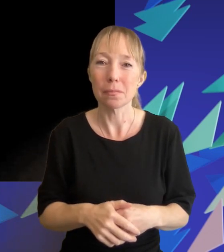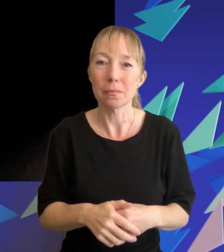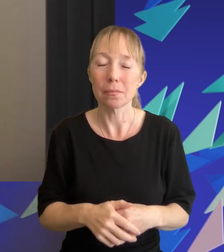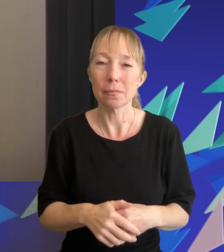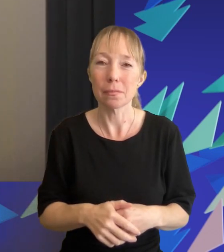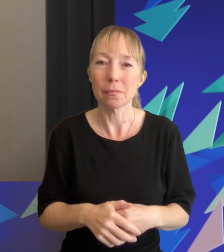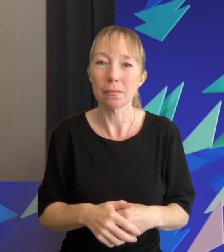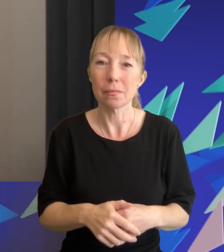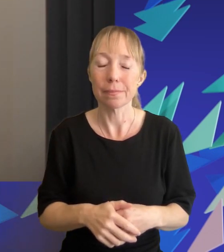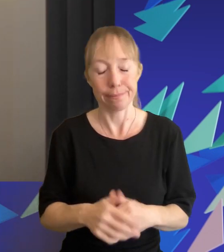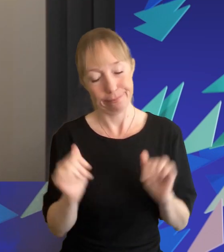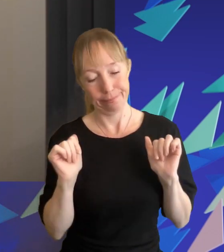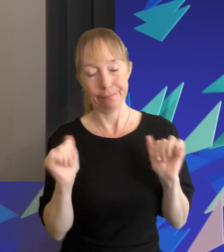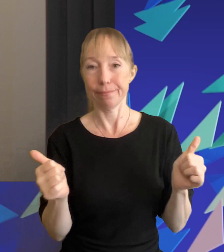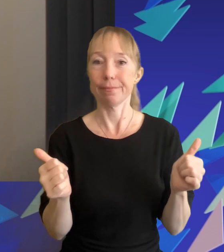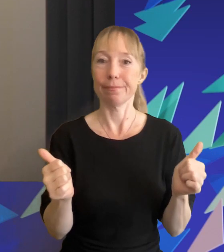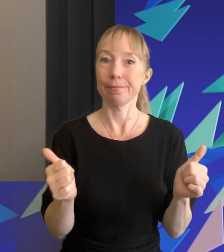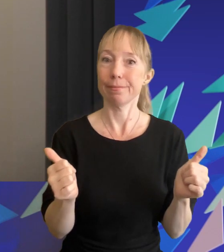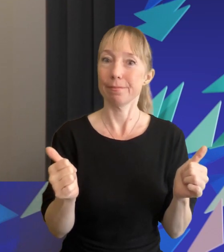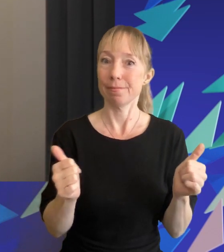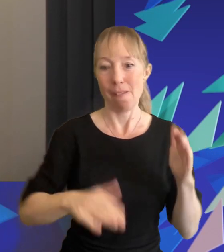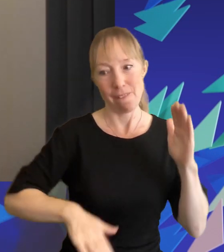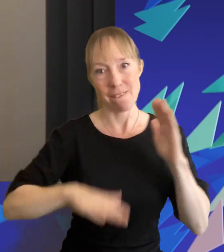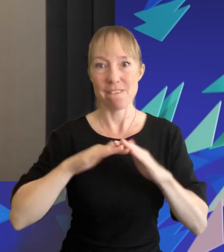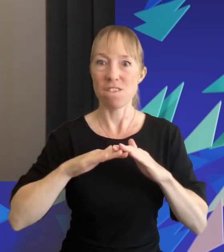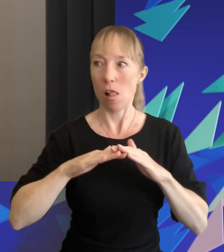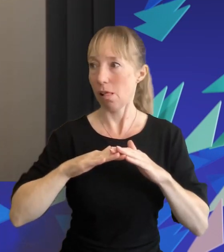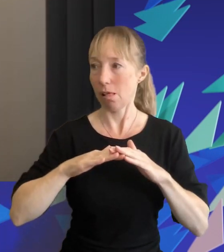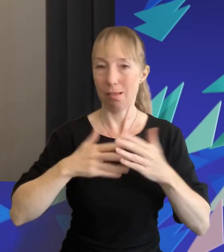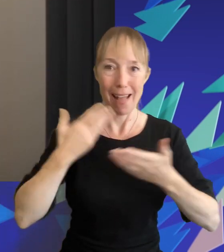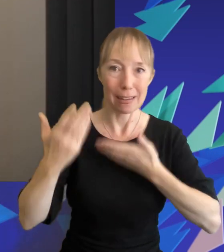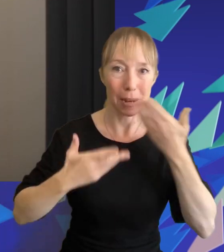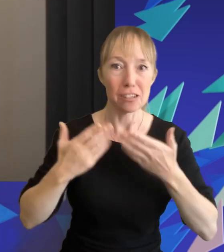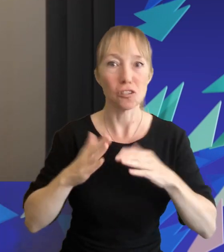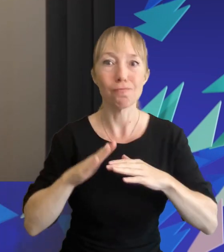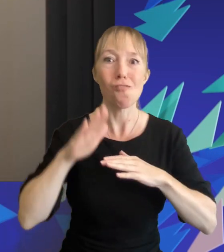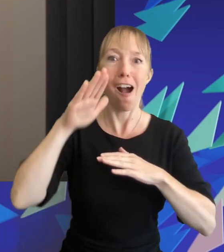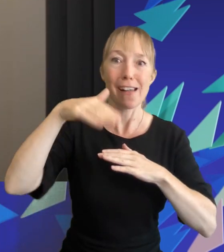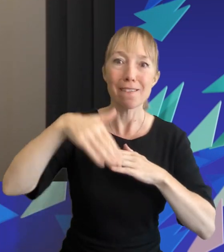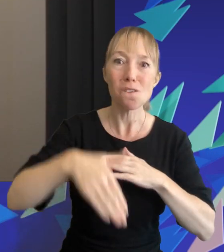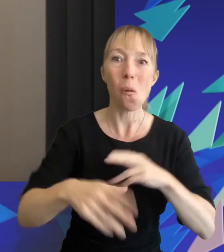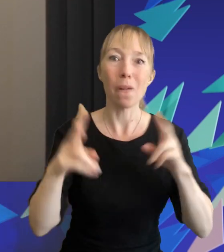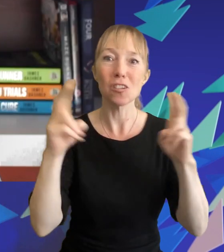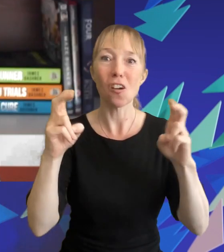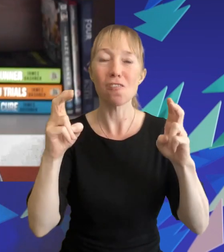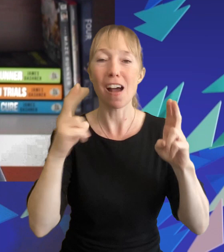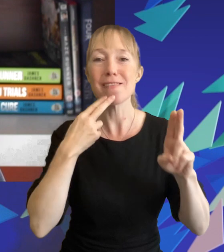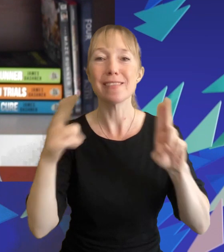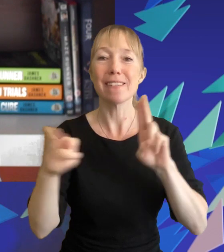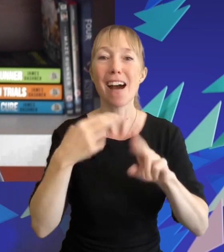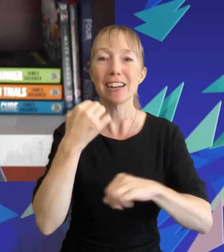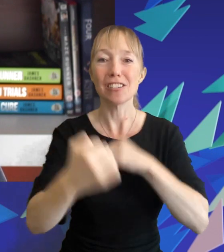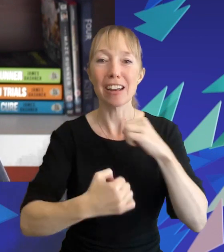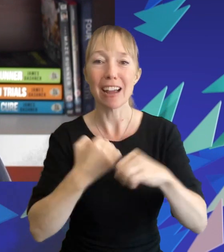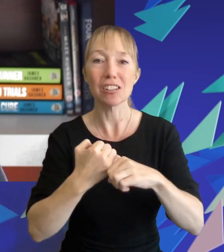so there we have it a fairly comprehensive chronology of the rise and fall of the genre that defined the generation but we do have